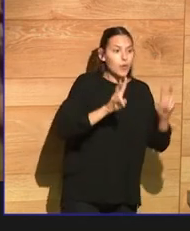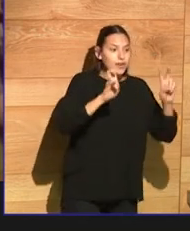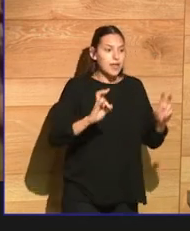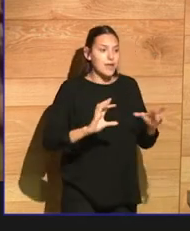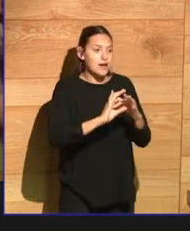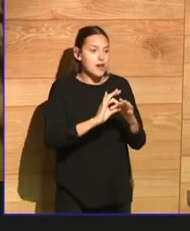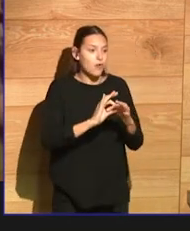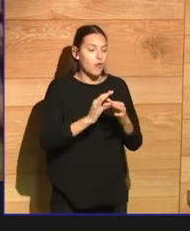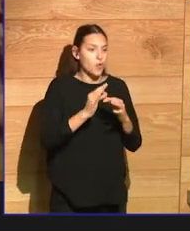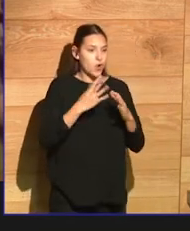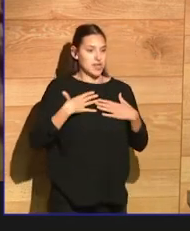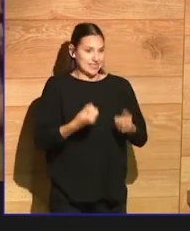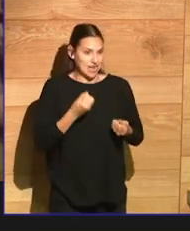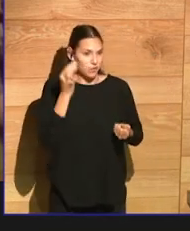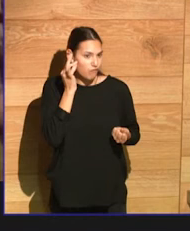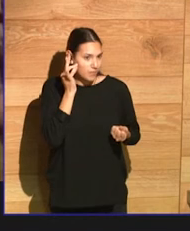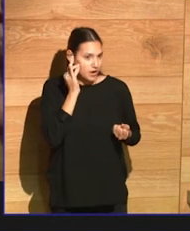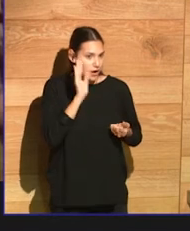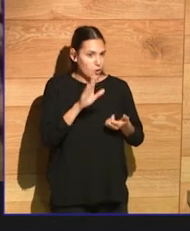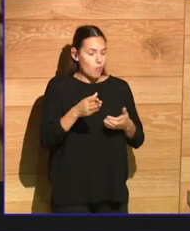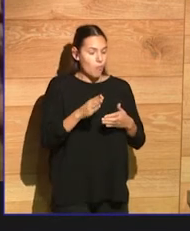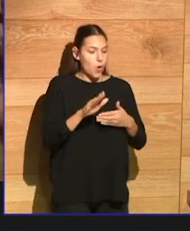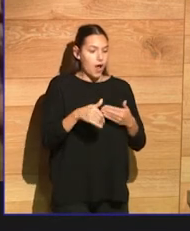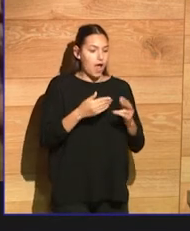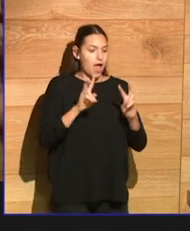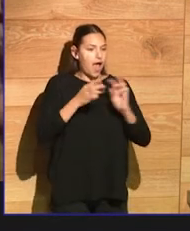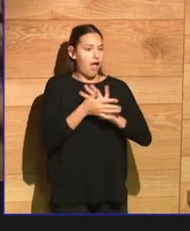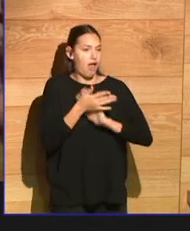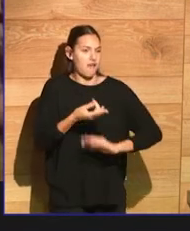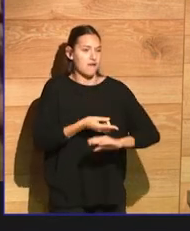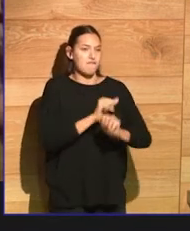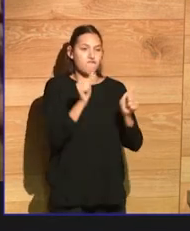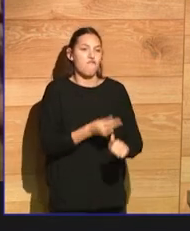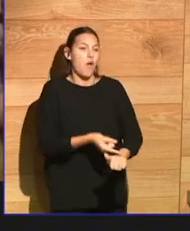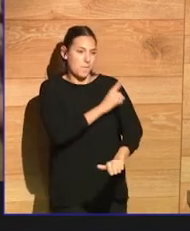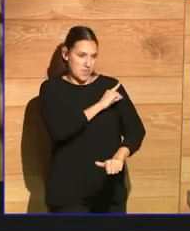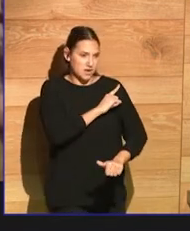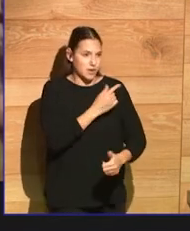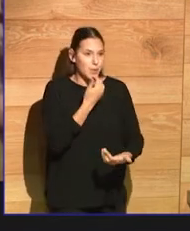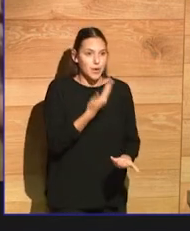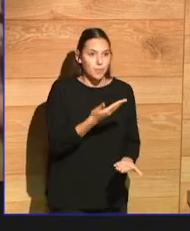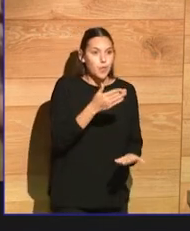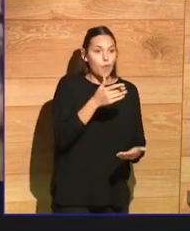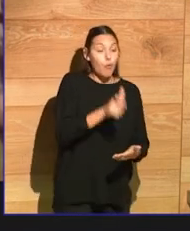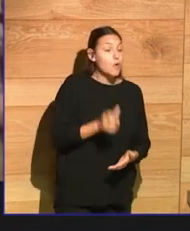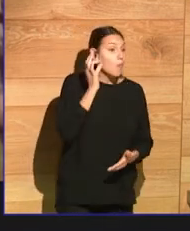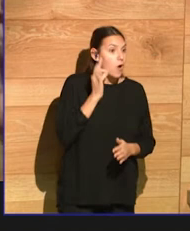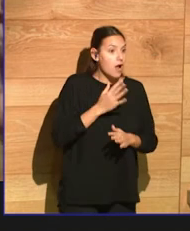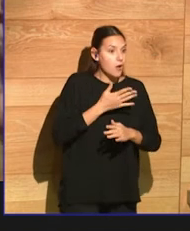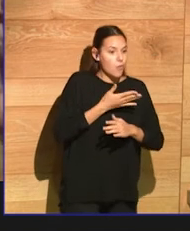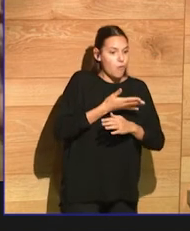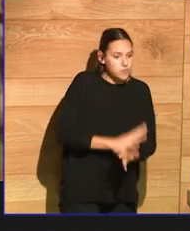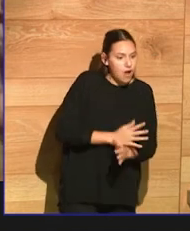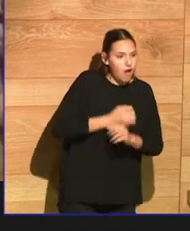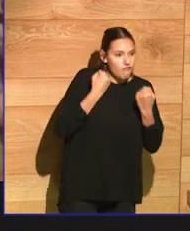that a woman could be raped, and that her beliefs prevent her from having an abortion, even though she suspects she's been